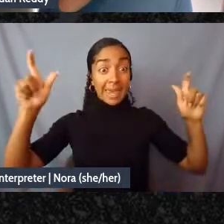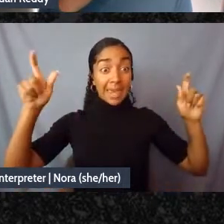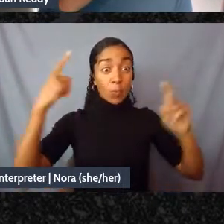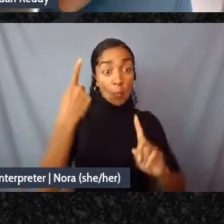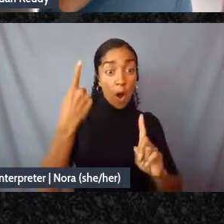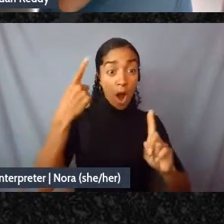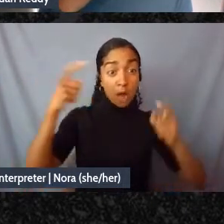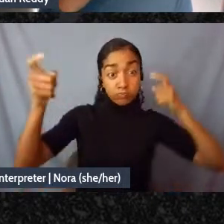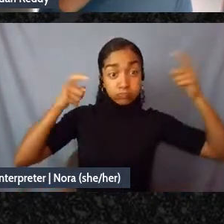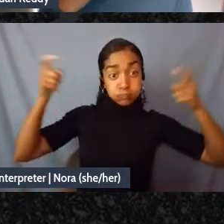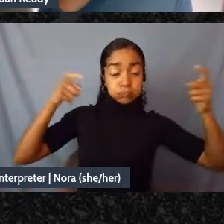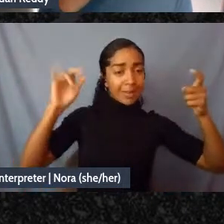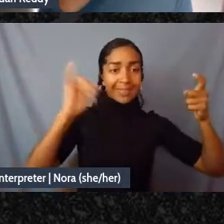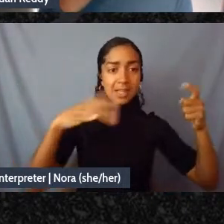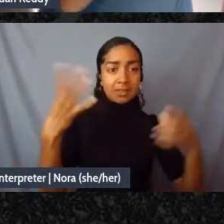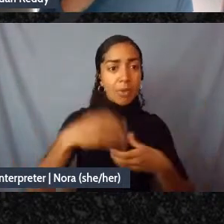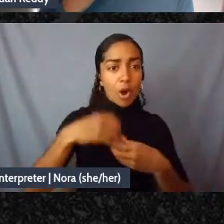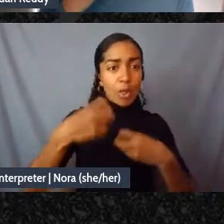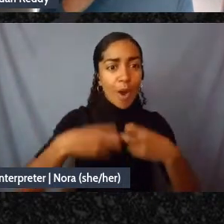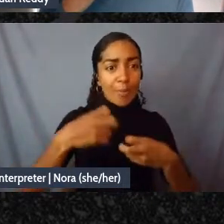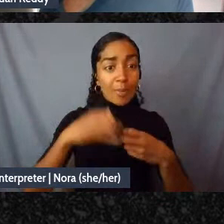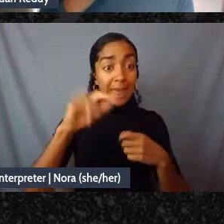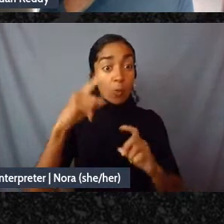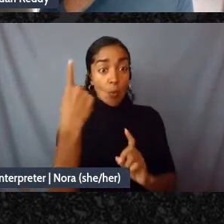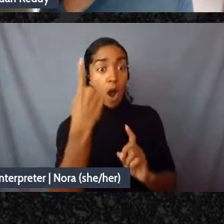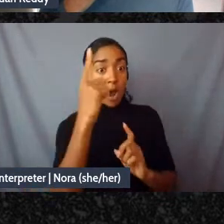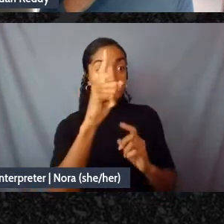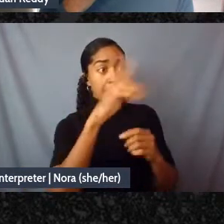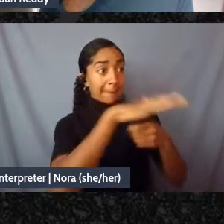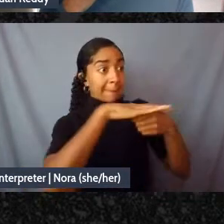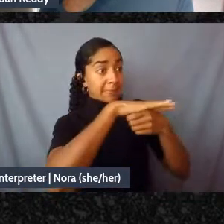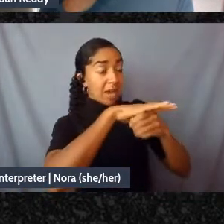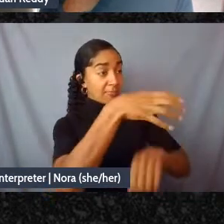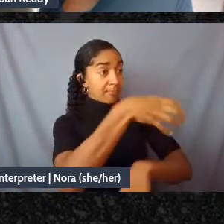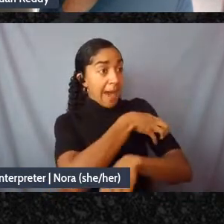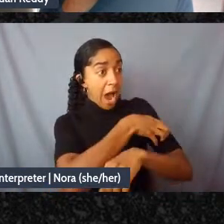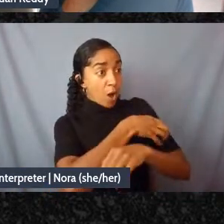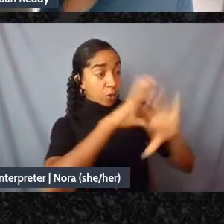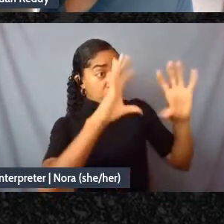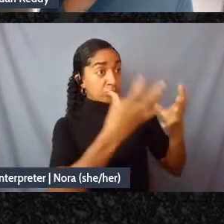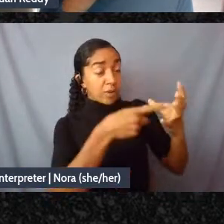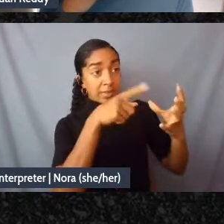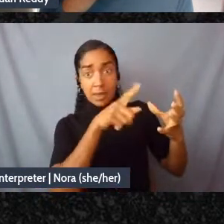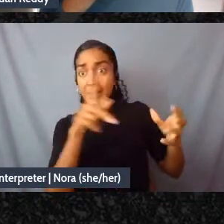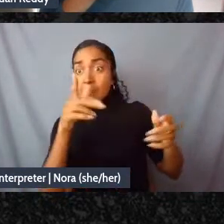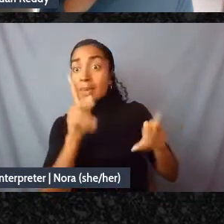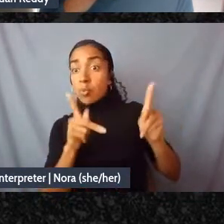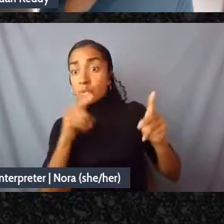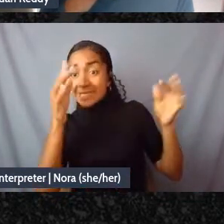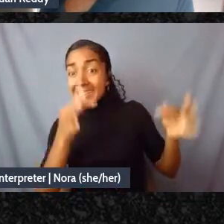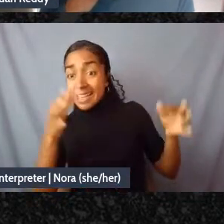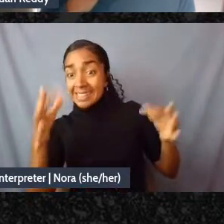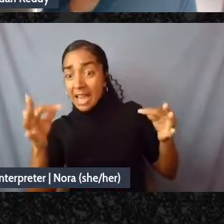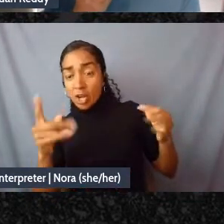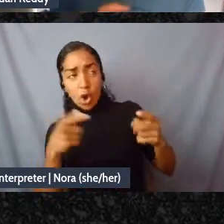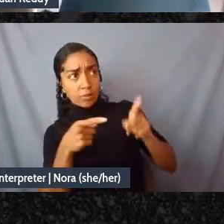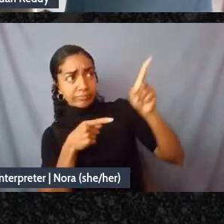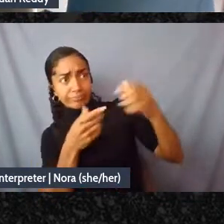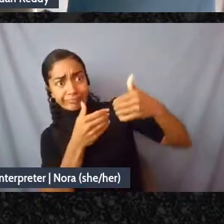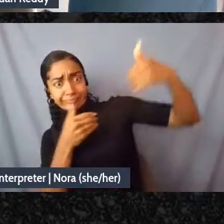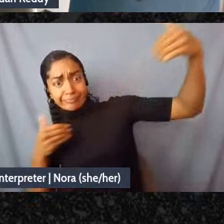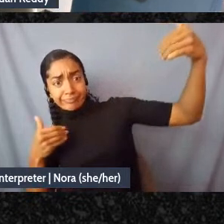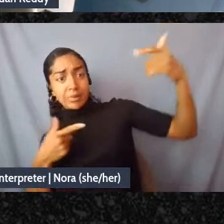problem the centralization and the remoteness between decision makers and people who have to deal with the impacts of those decisions